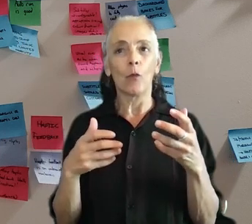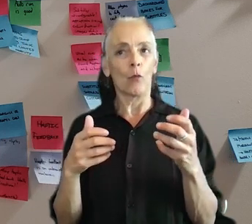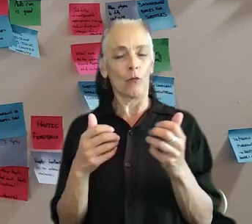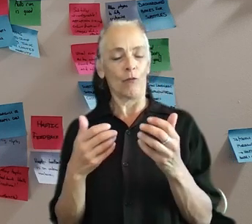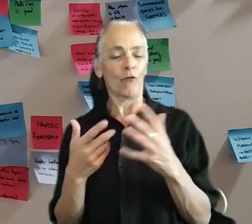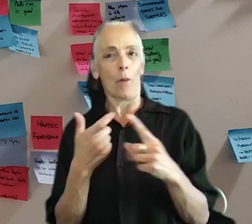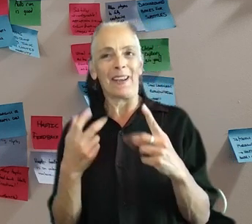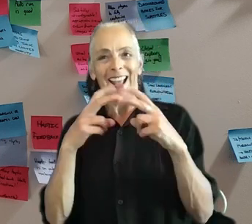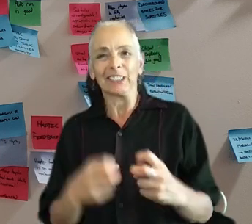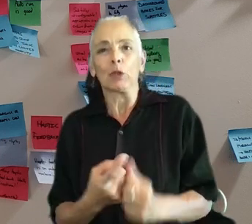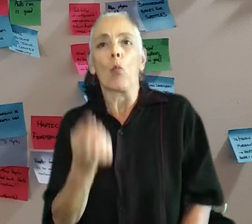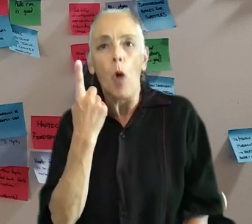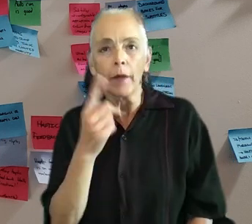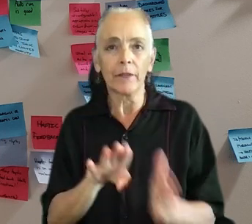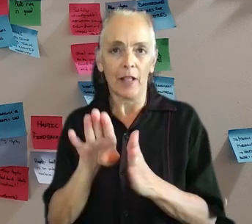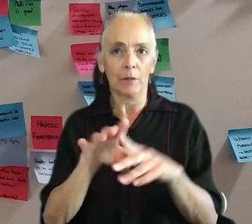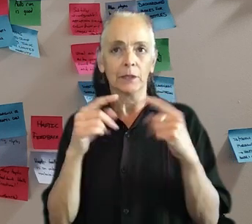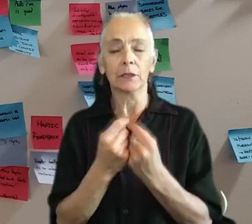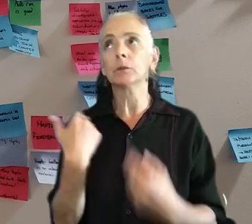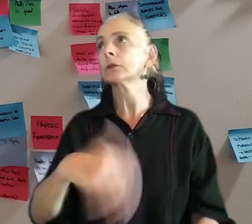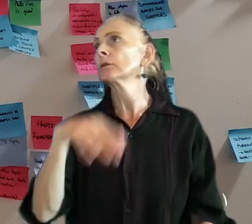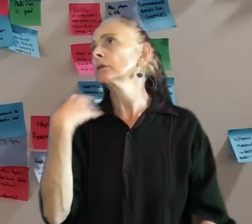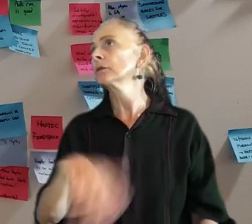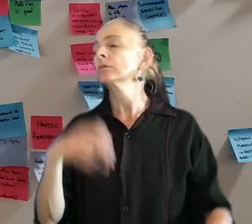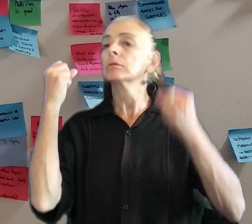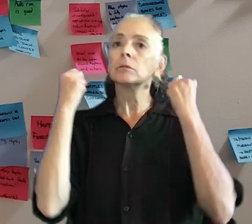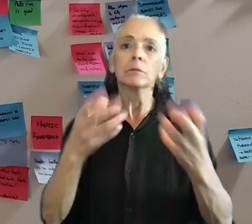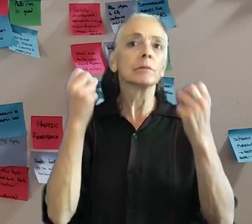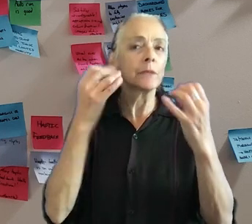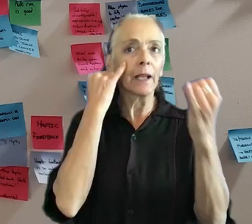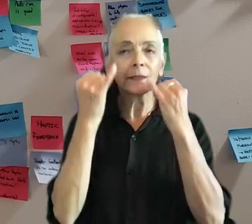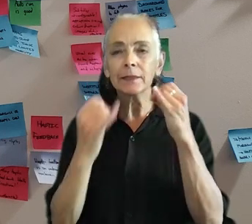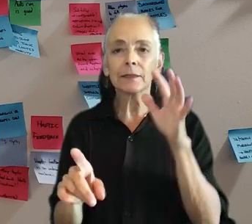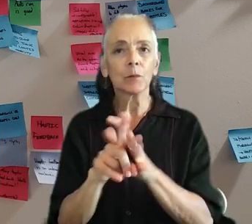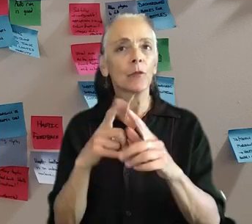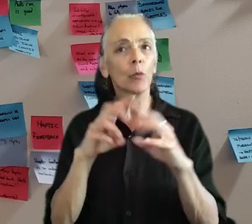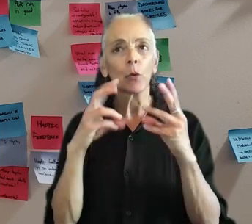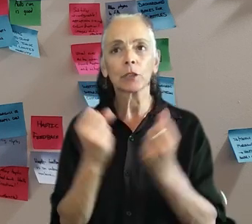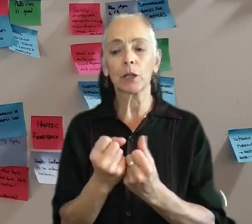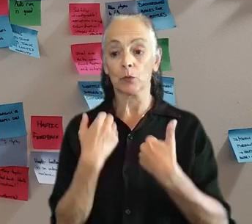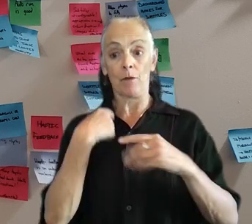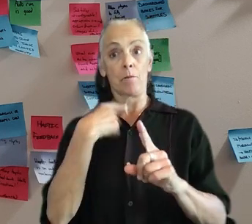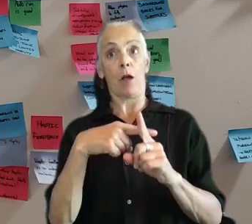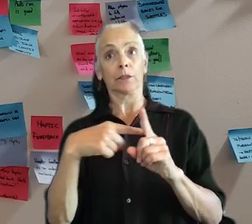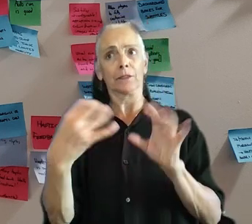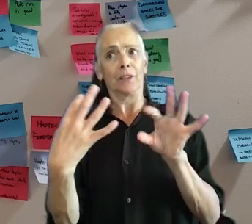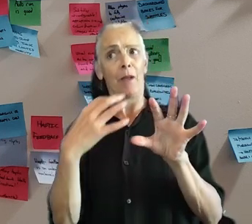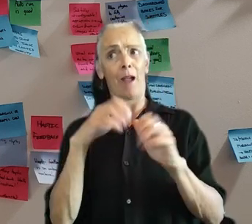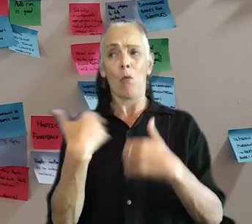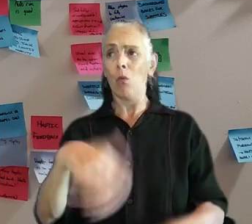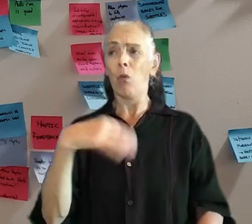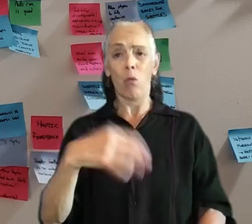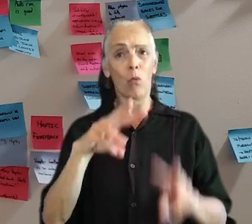dozens of ideas that come out of these workshops, and we've received really positive feedback about how much these workshops help to not only